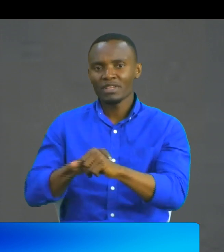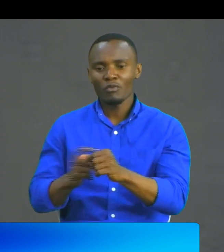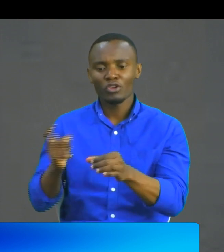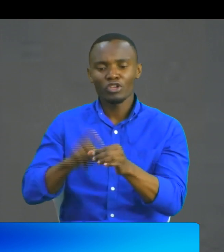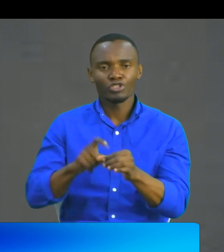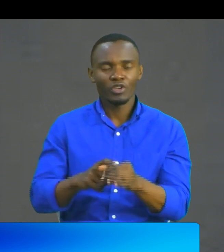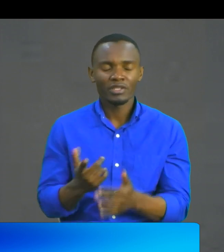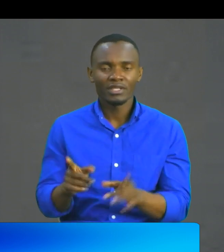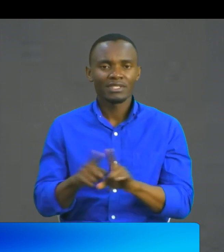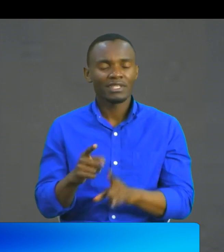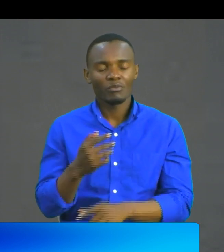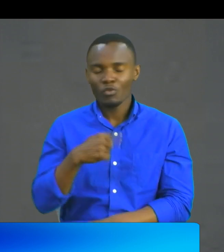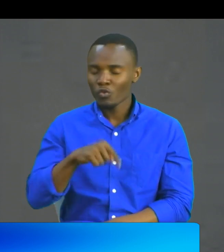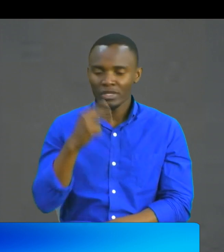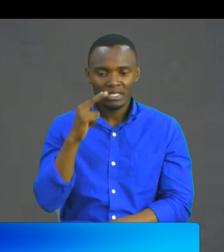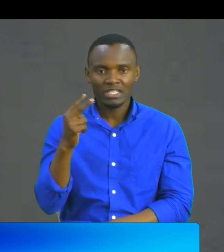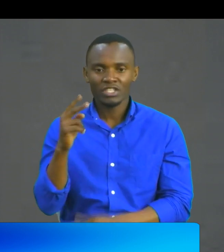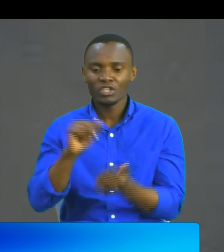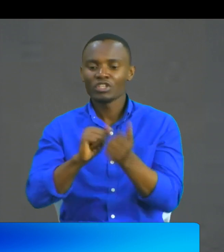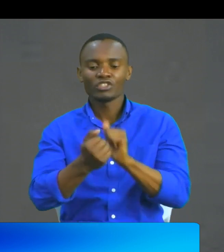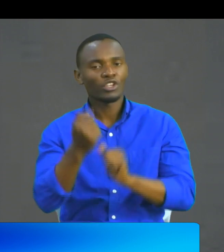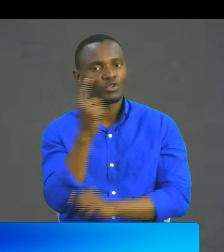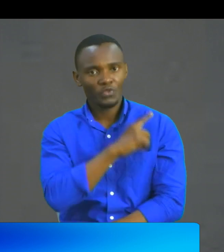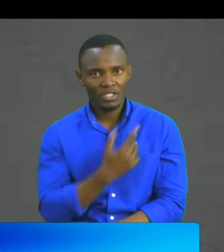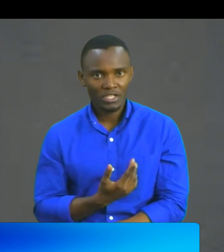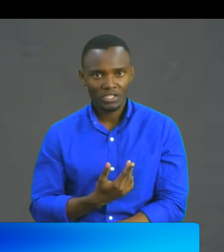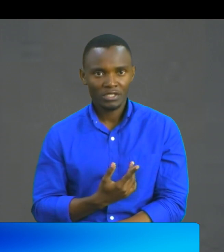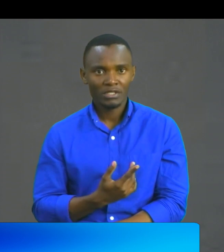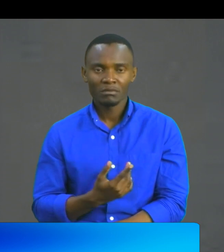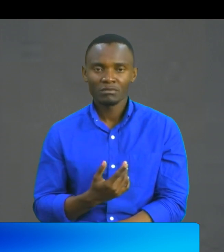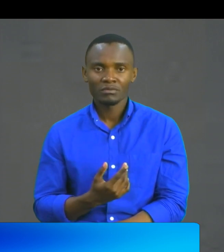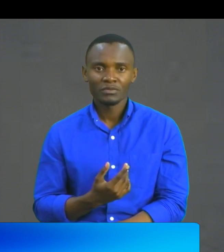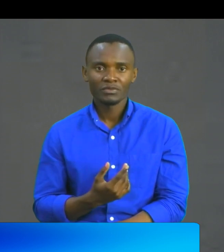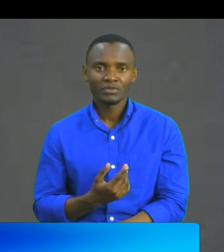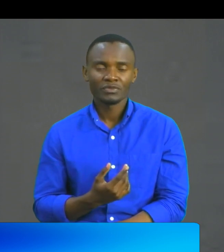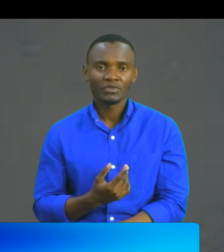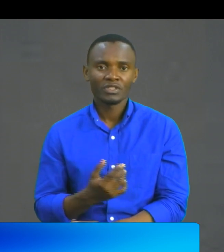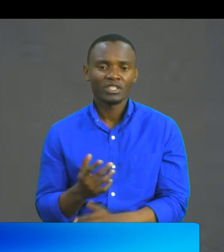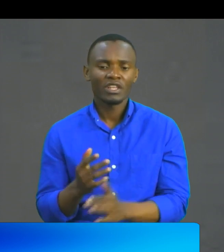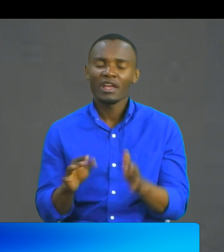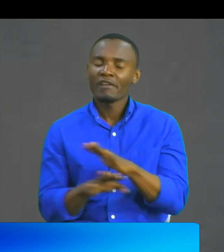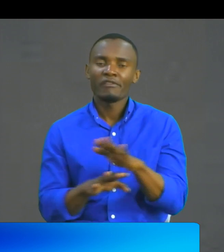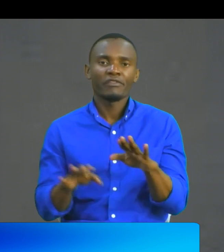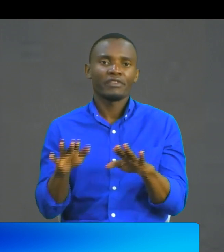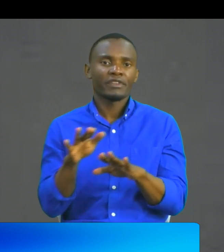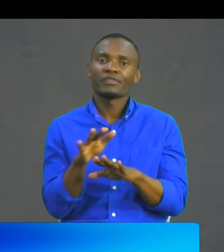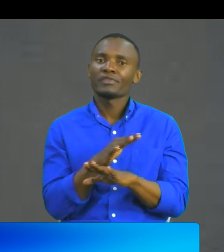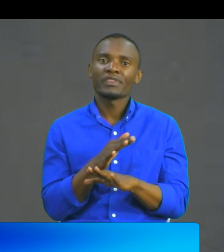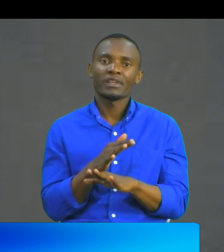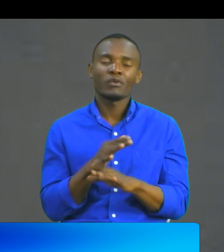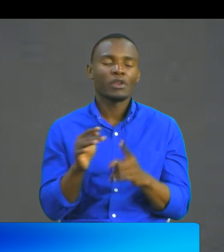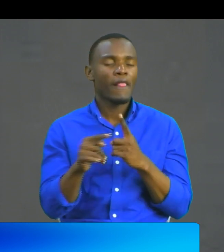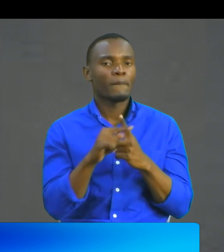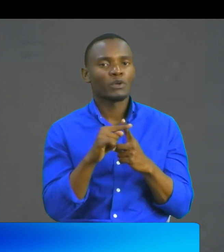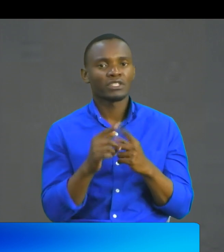we've seen so many changes, especially in January. Everything has been so positive.